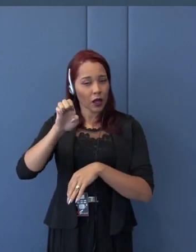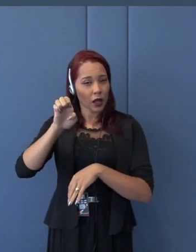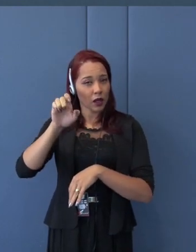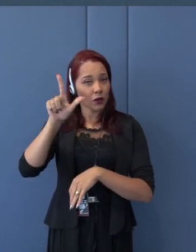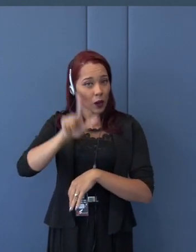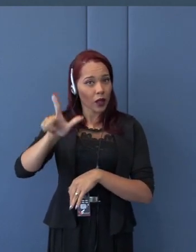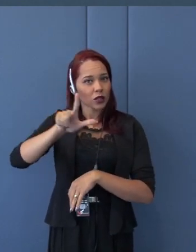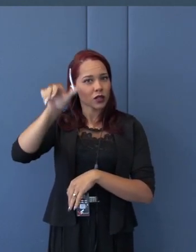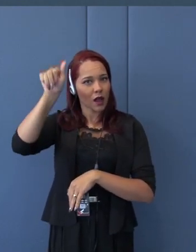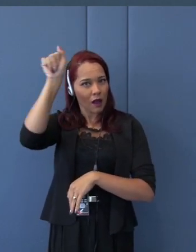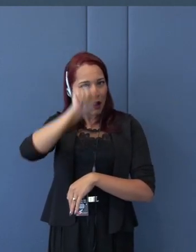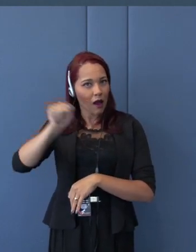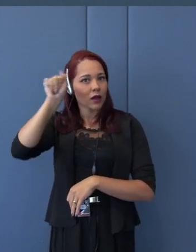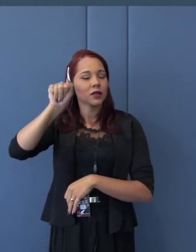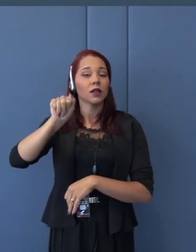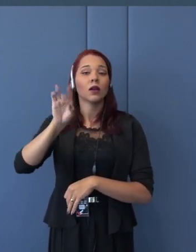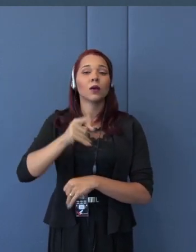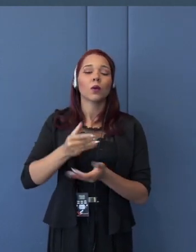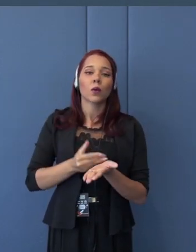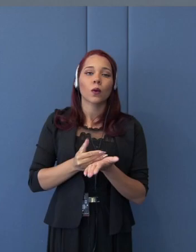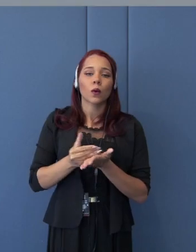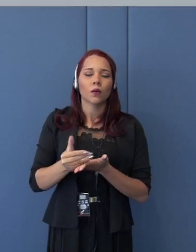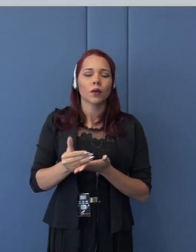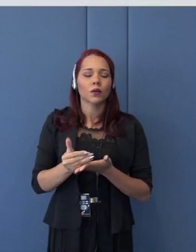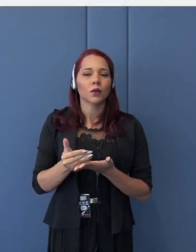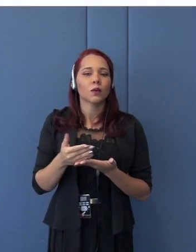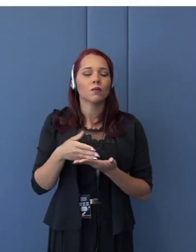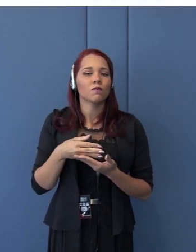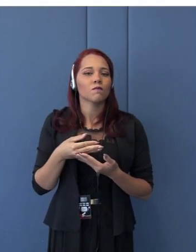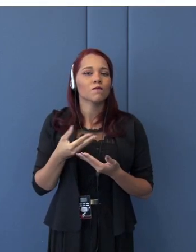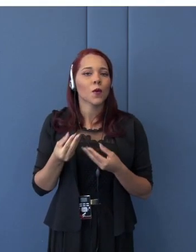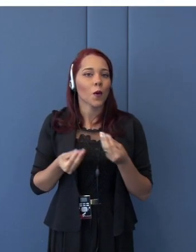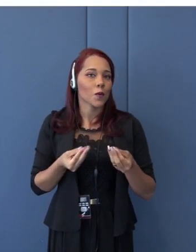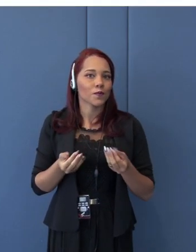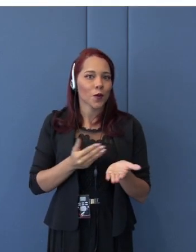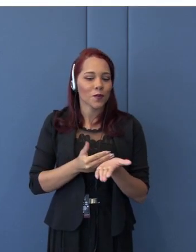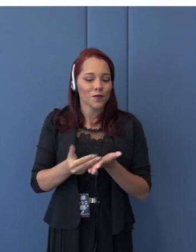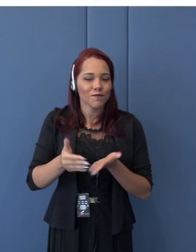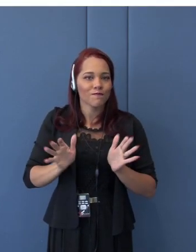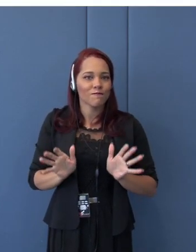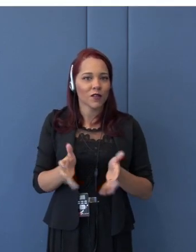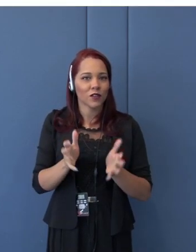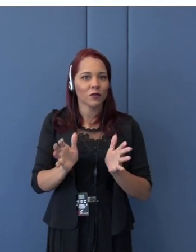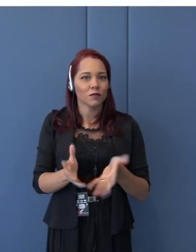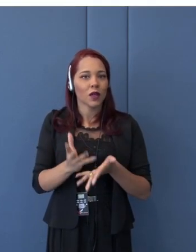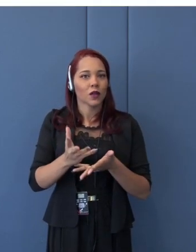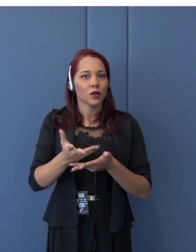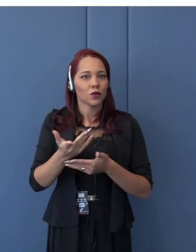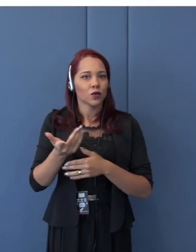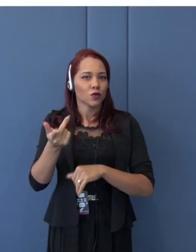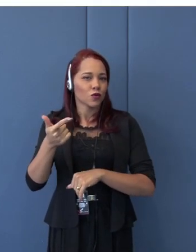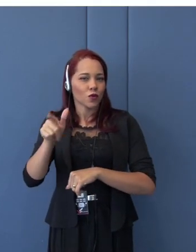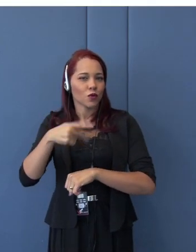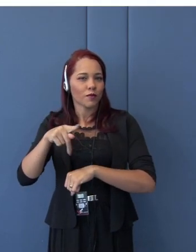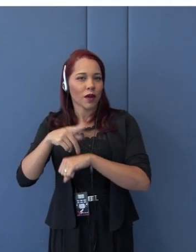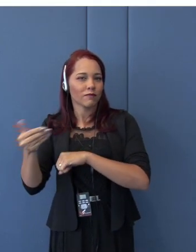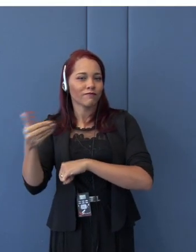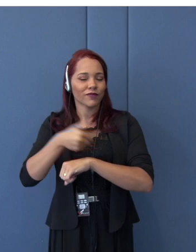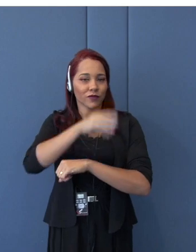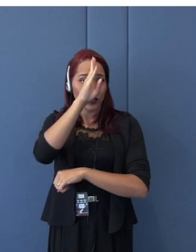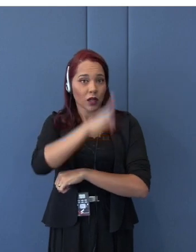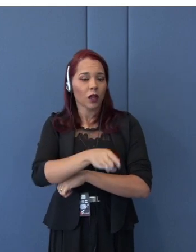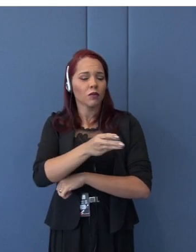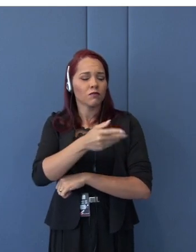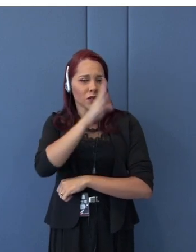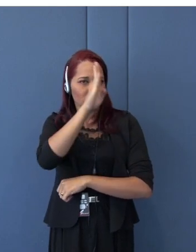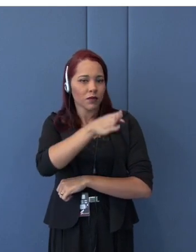it started with foreign direct investment, particularly from Japan. And here I want to